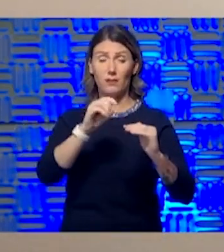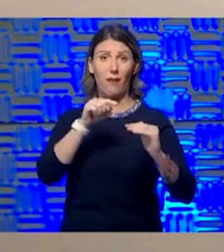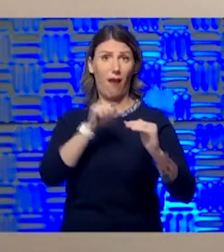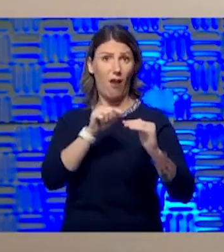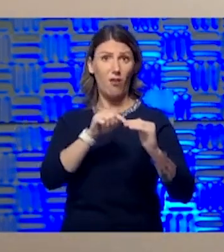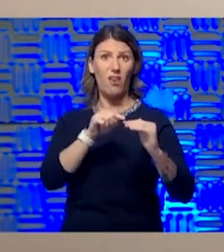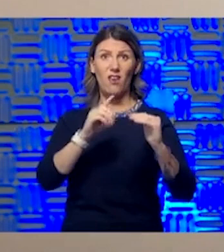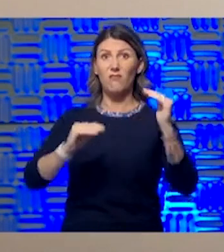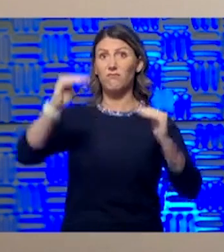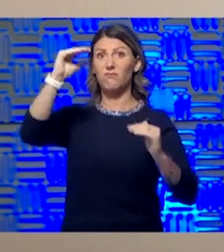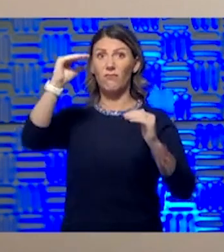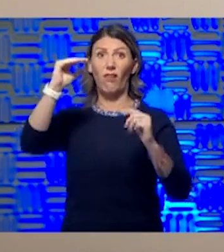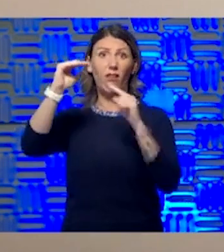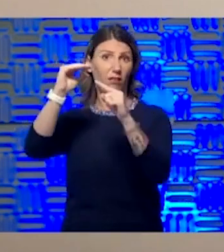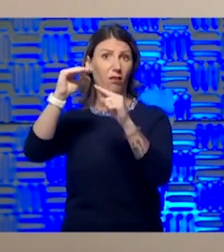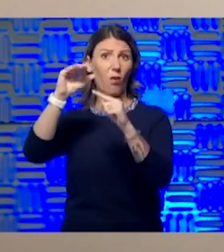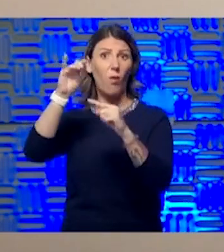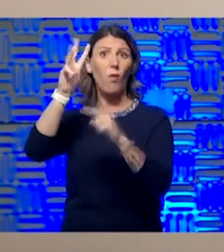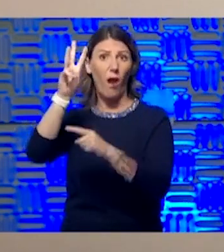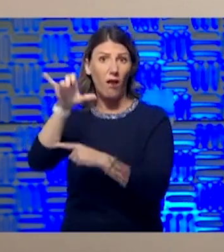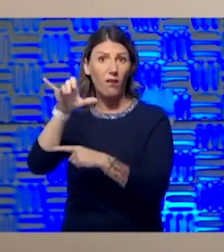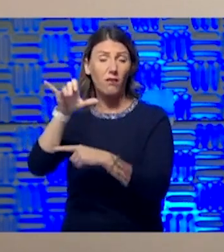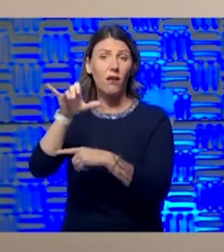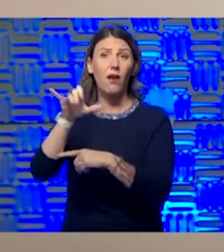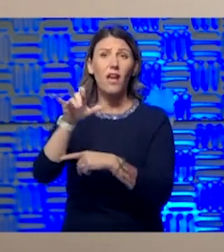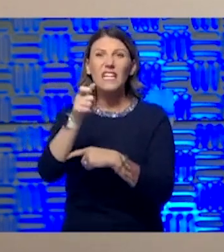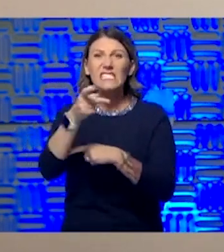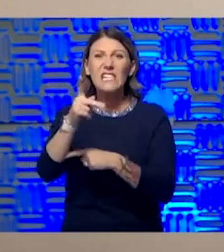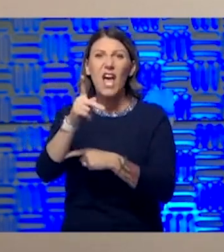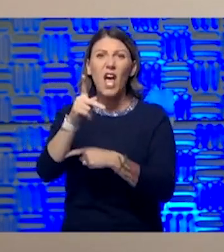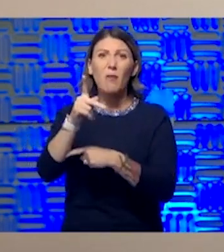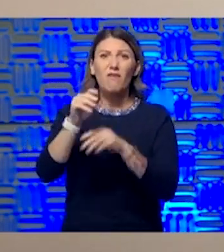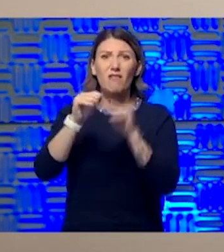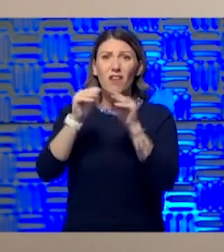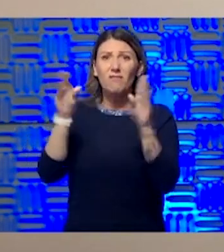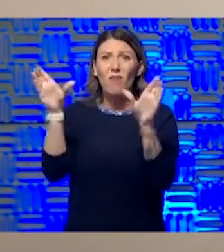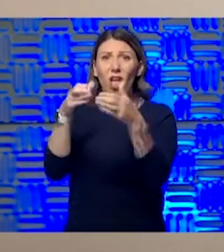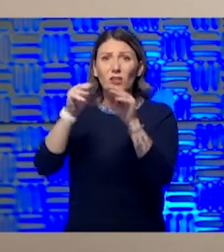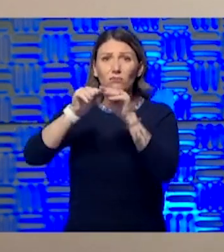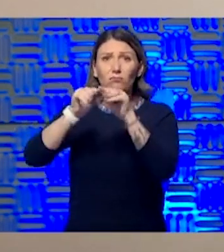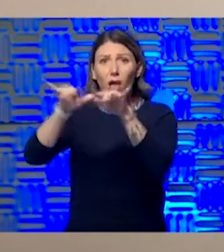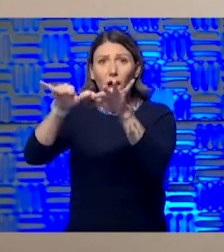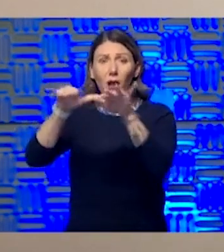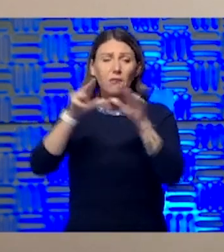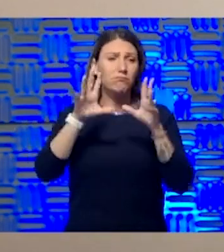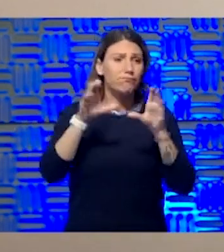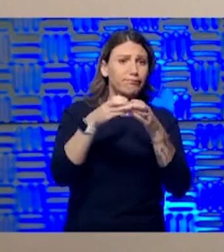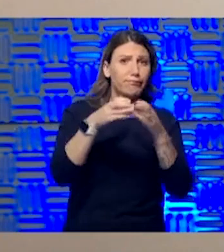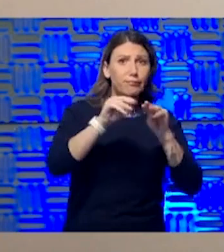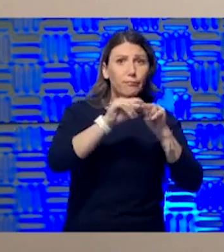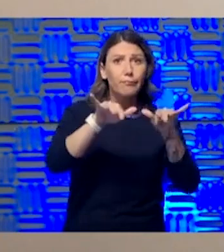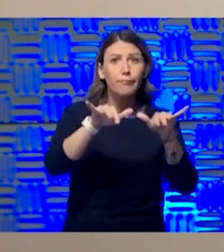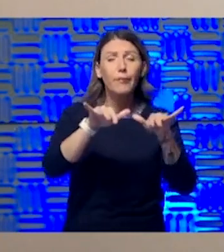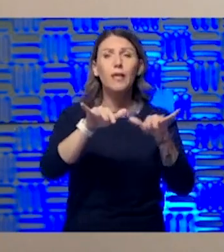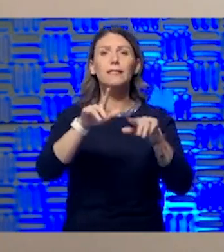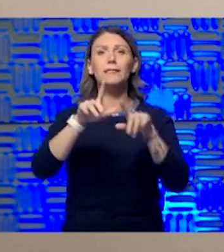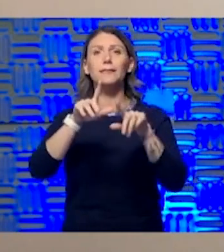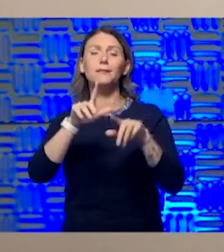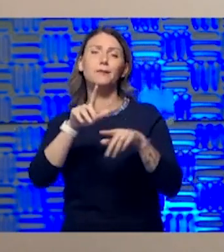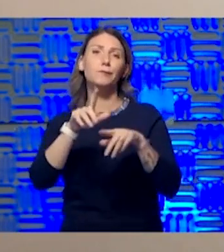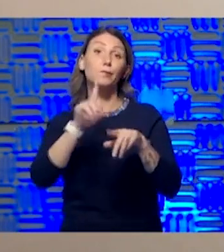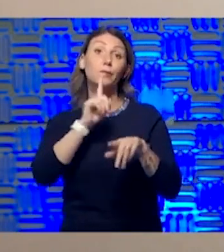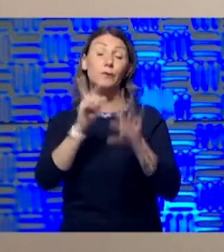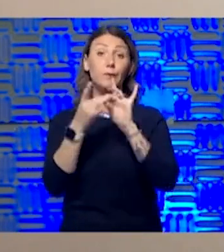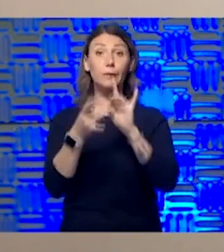And in addition, some of our clusters and outbreaks have centered on either community entities that